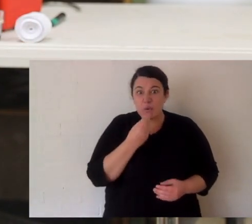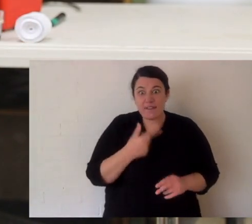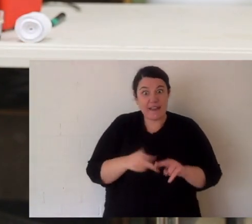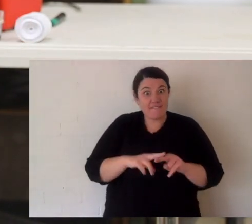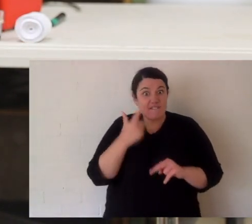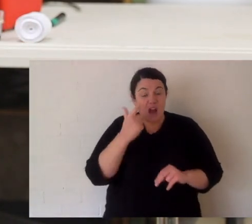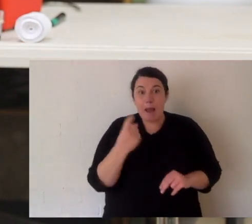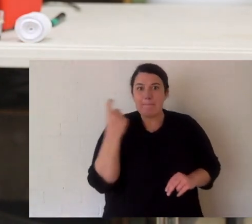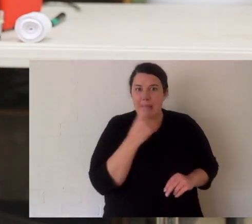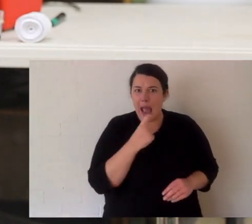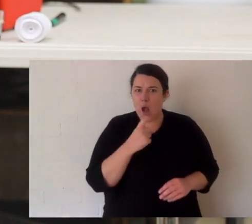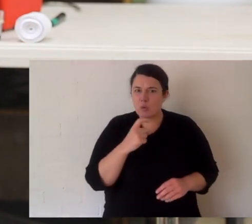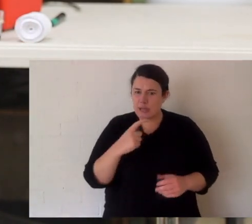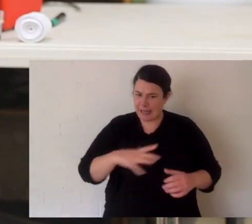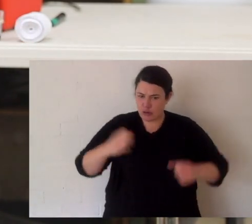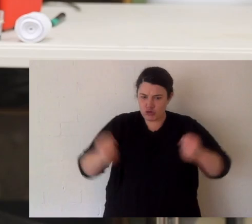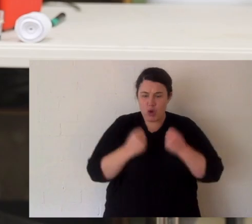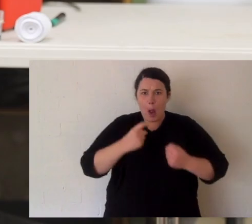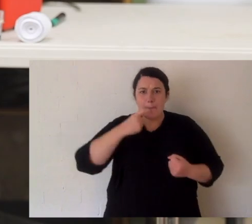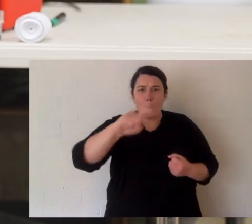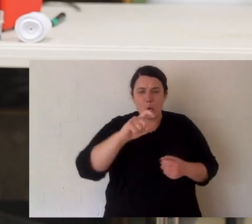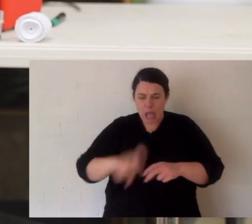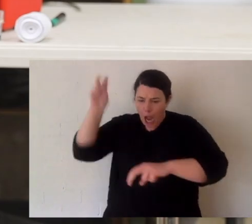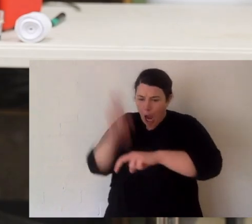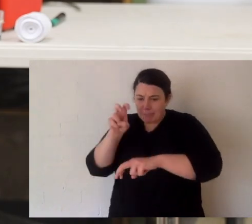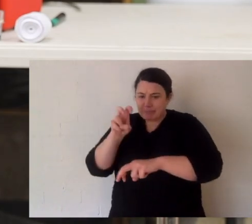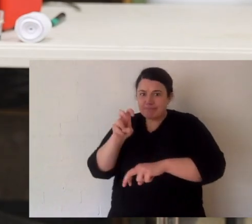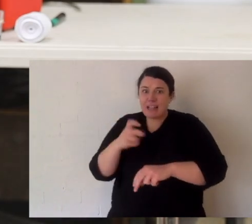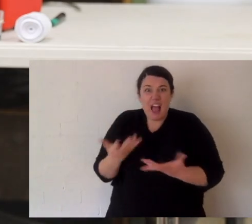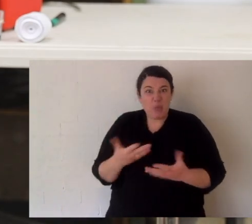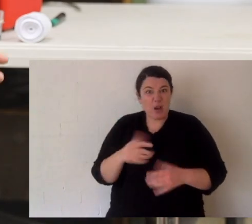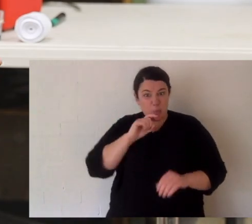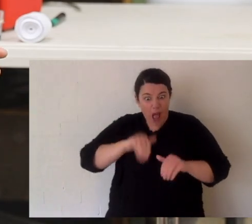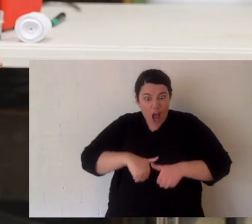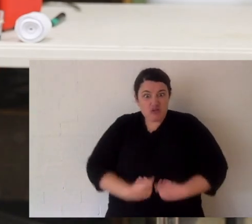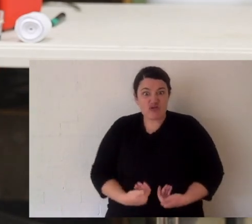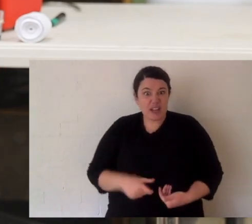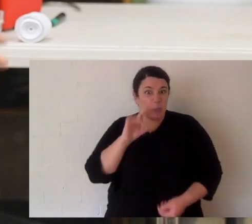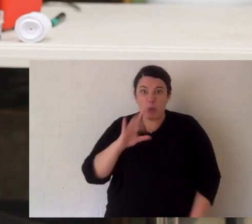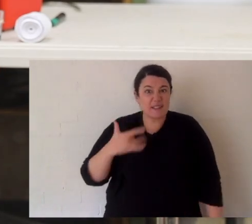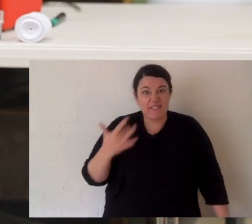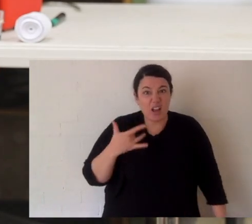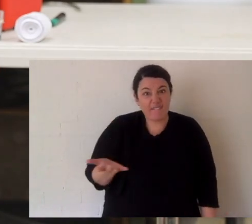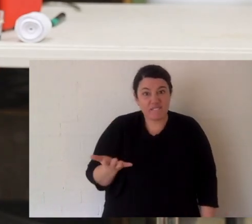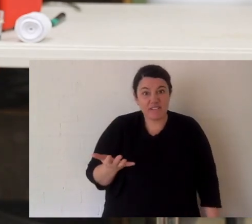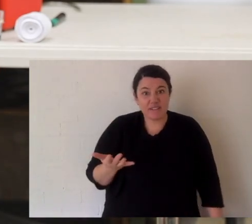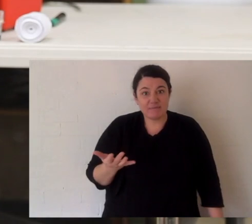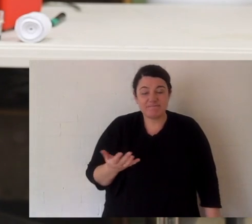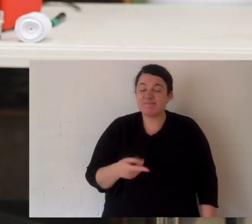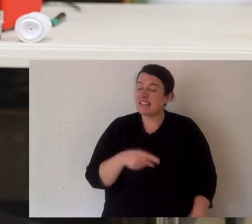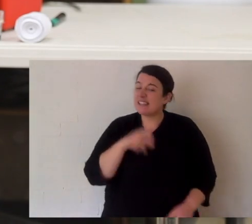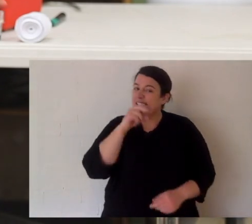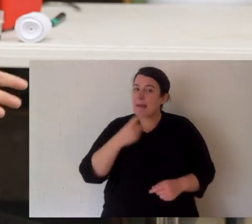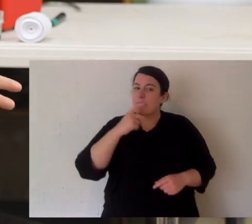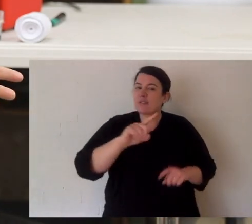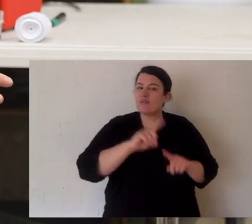item, like a mouse, it has to have strong venom. Otherwise it won't get its meal and it won't survive. And snakes have